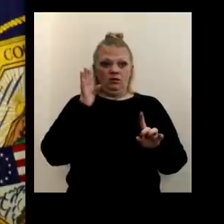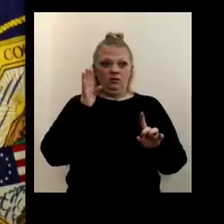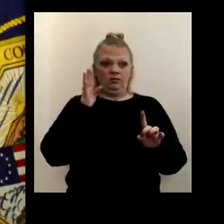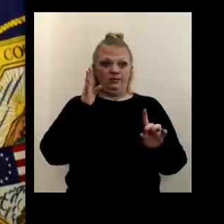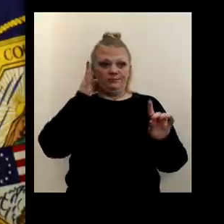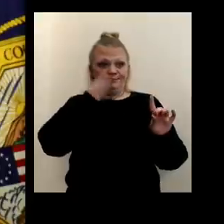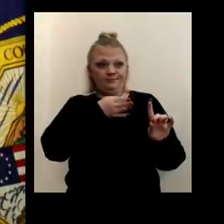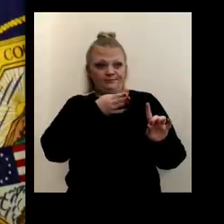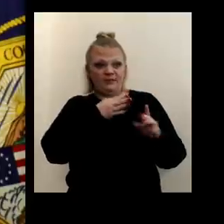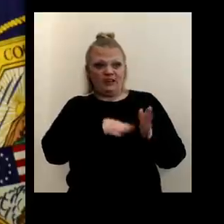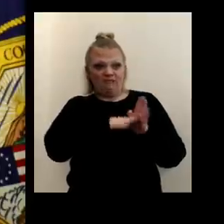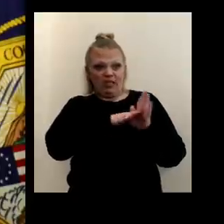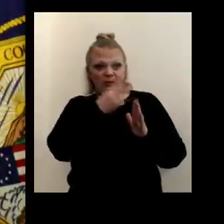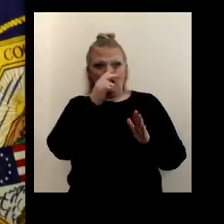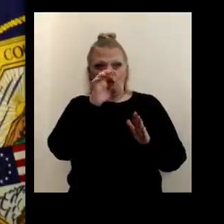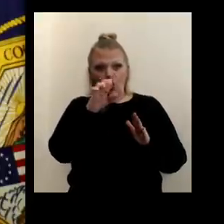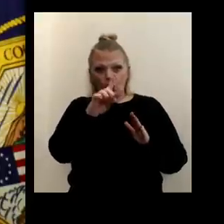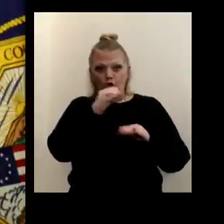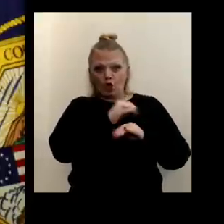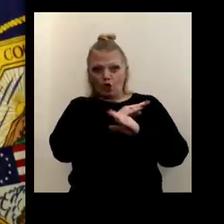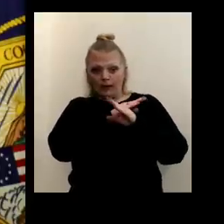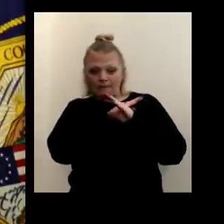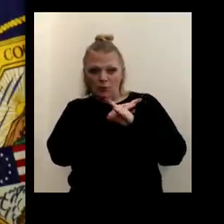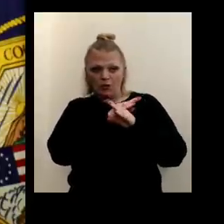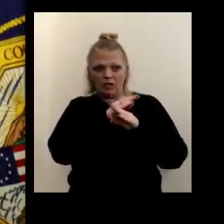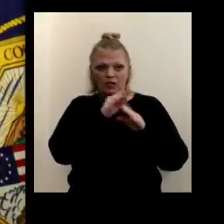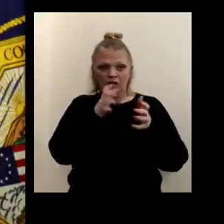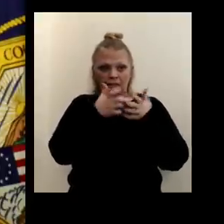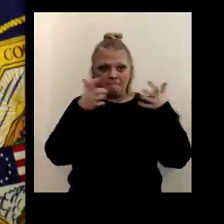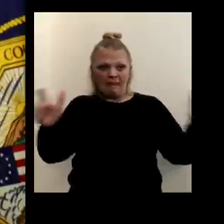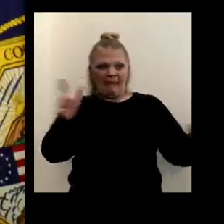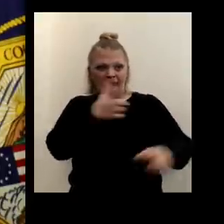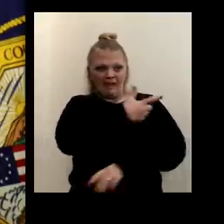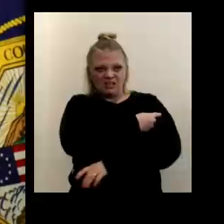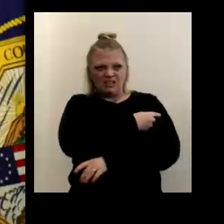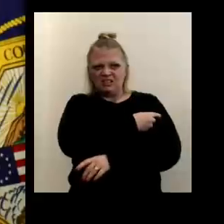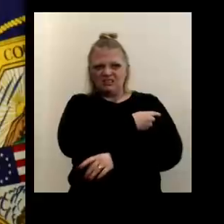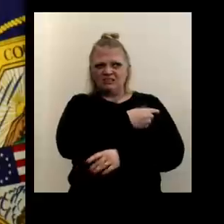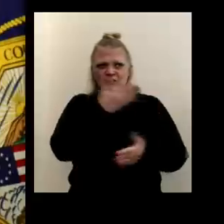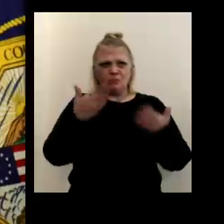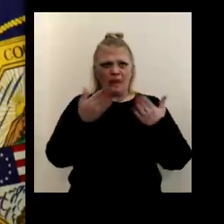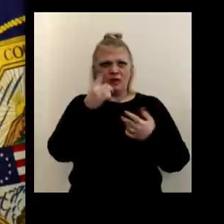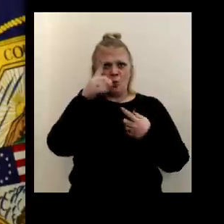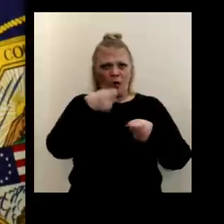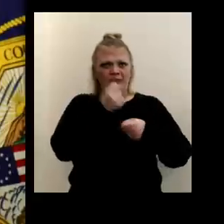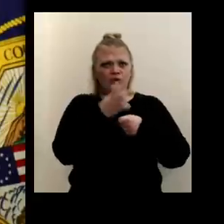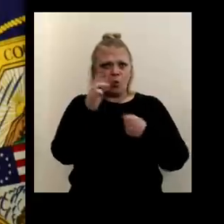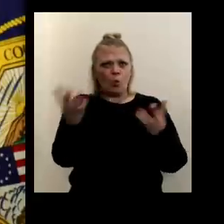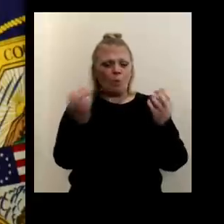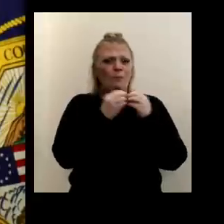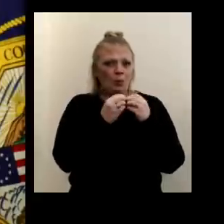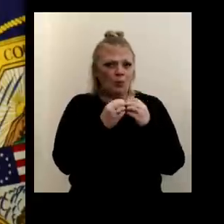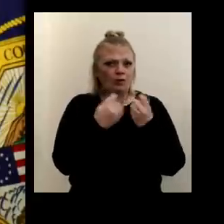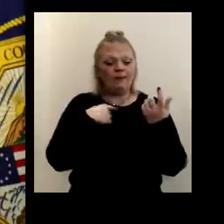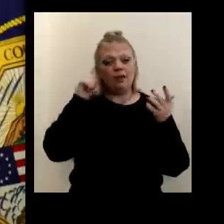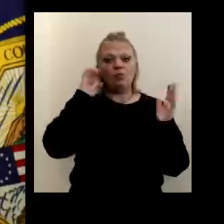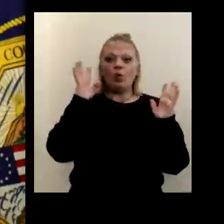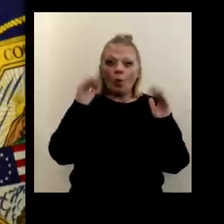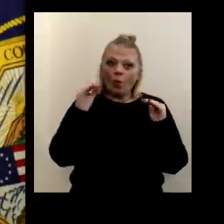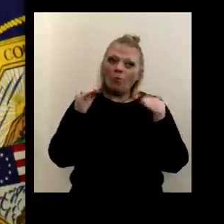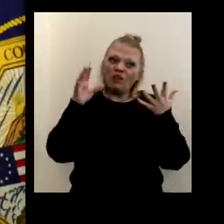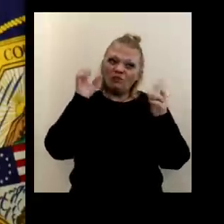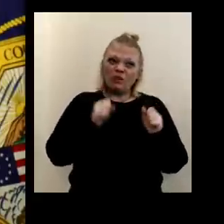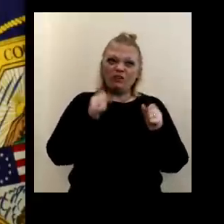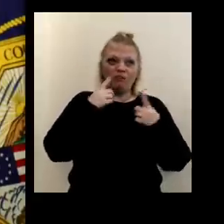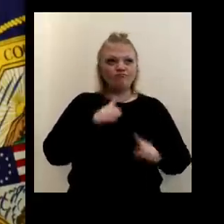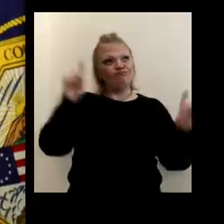herd immunity, I mean, you're talking not just about months, but potentially a year or more. So we're all hopeful that, uh, we can get through